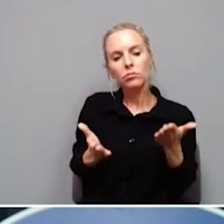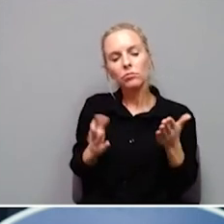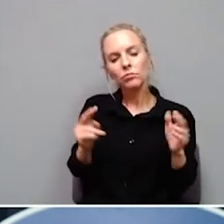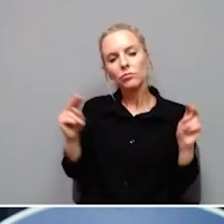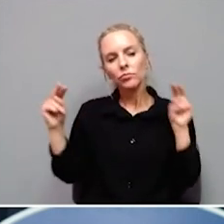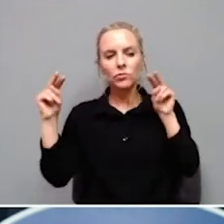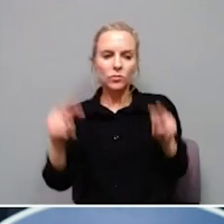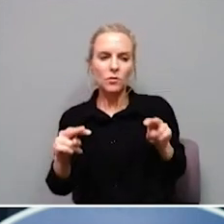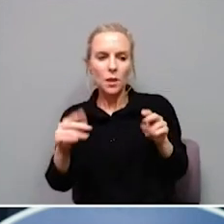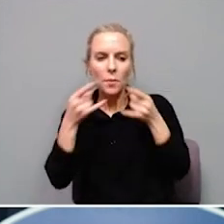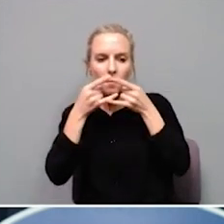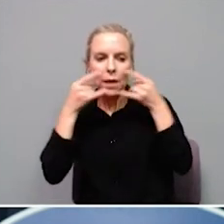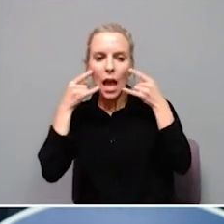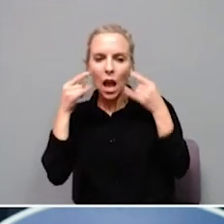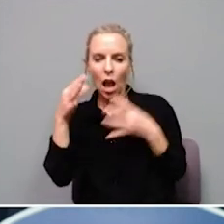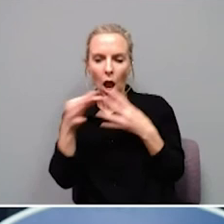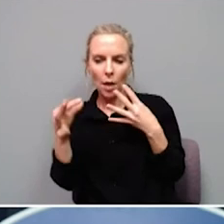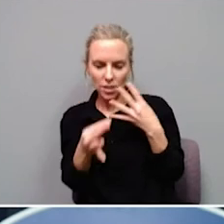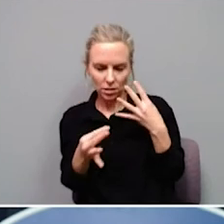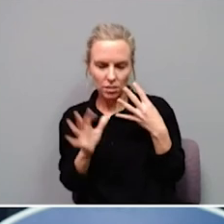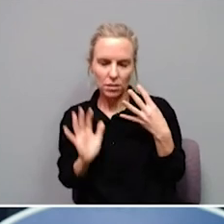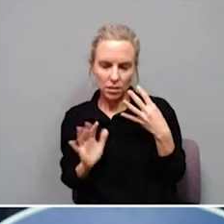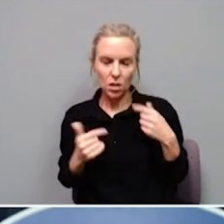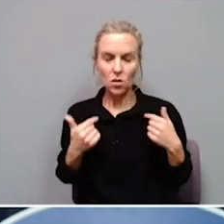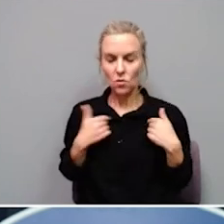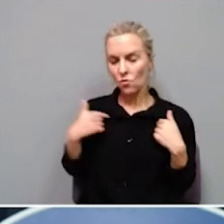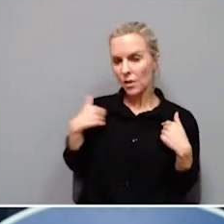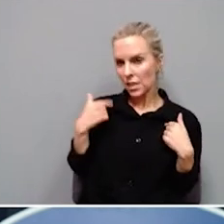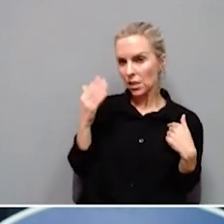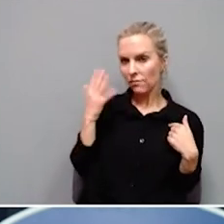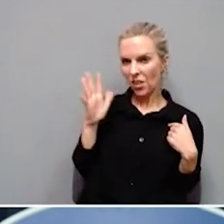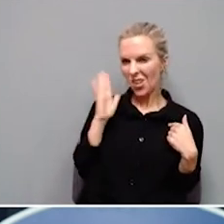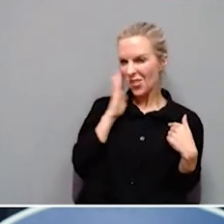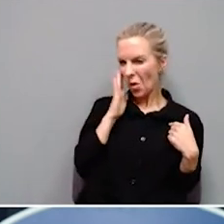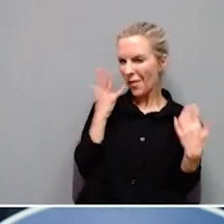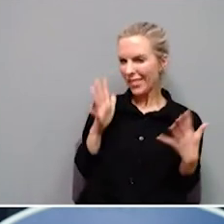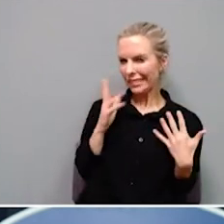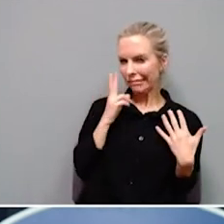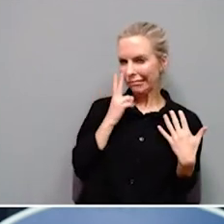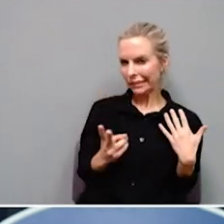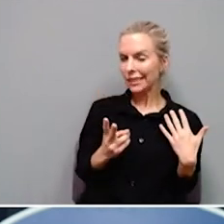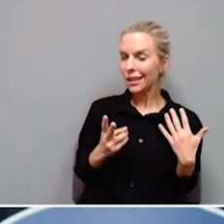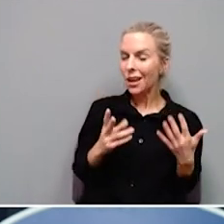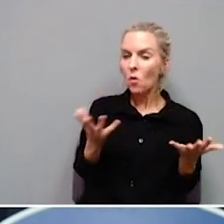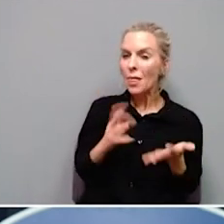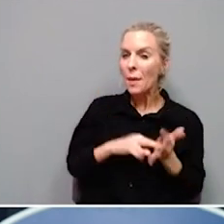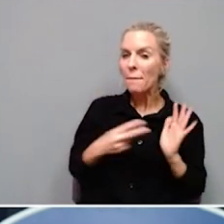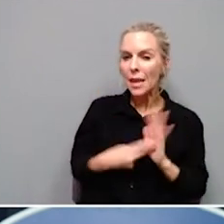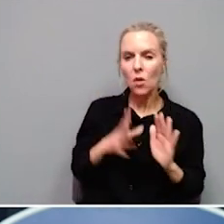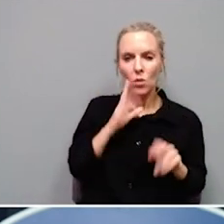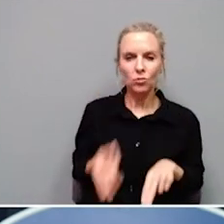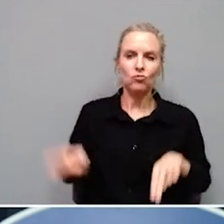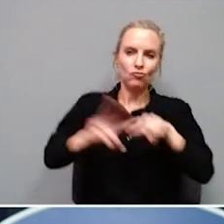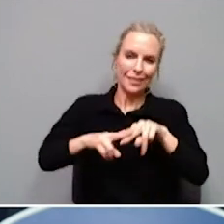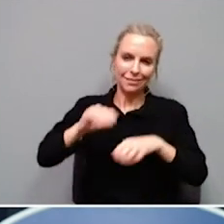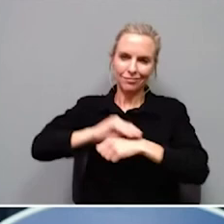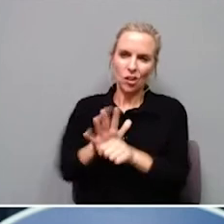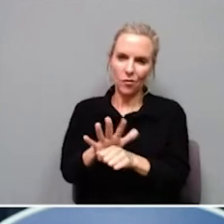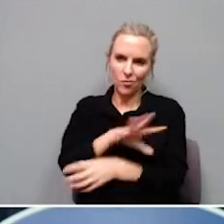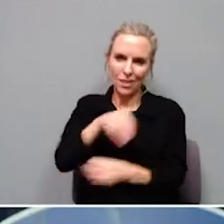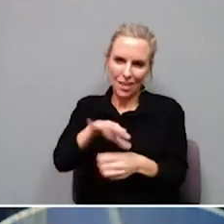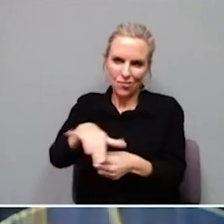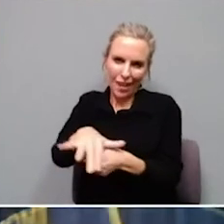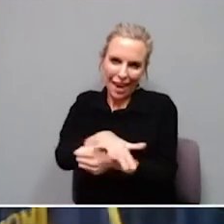optional. We know and we have seen that will increase COVID in your area. I do believe there's going to be a